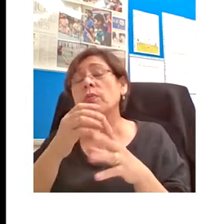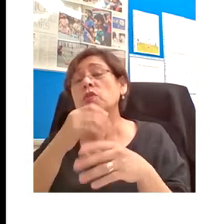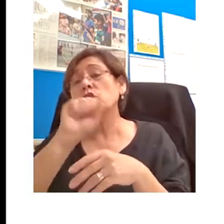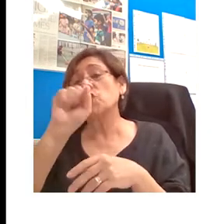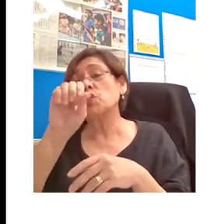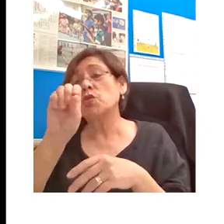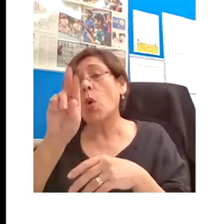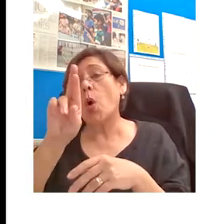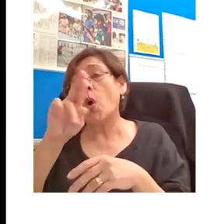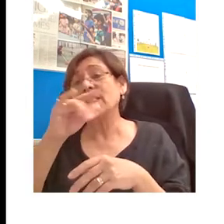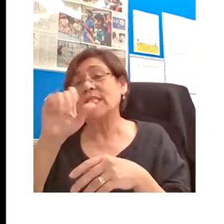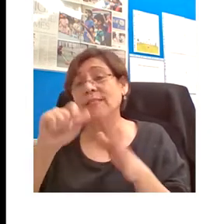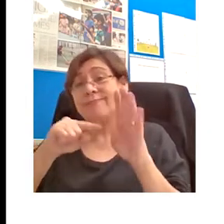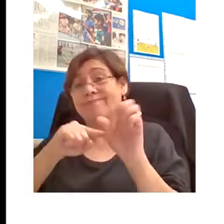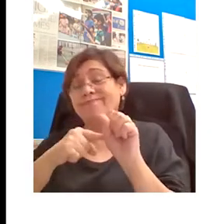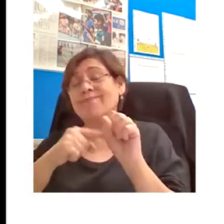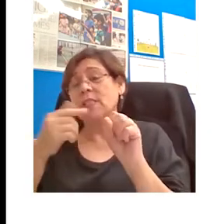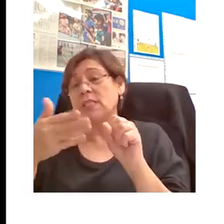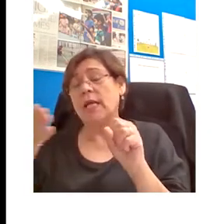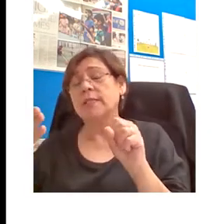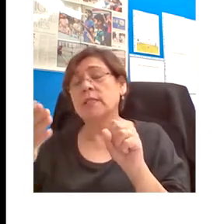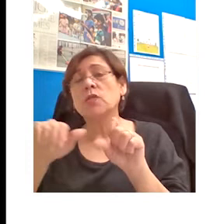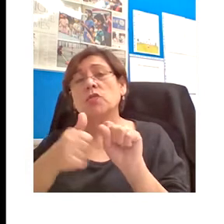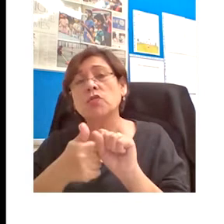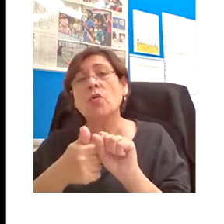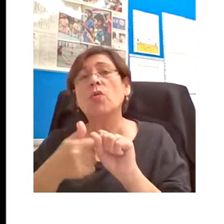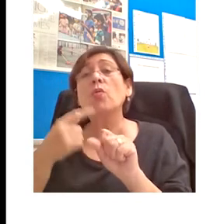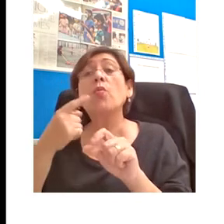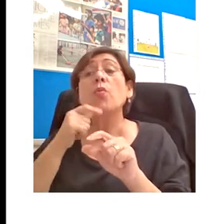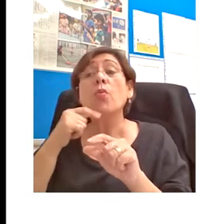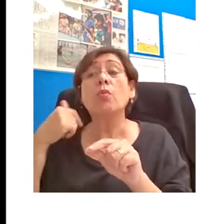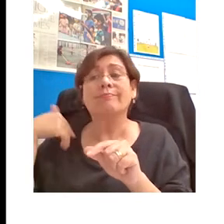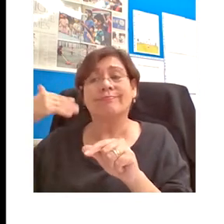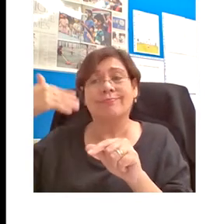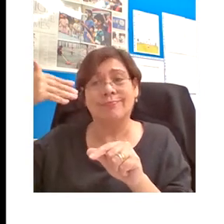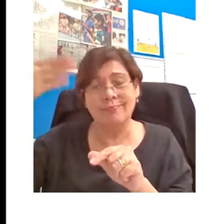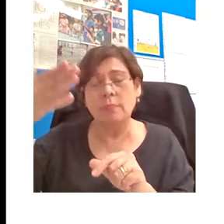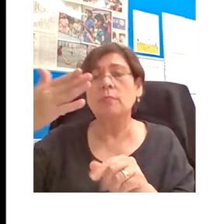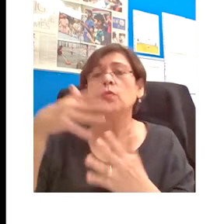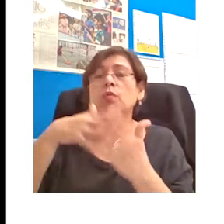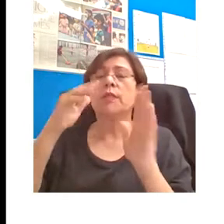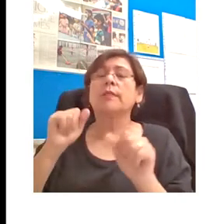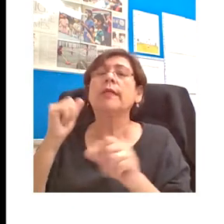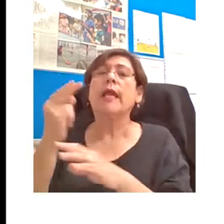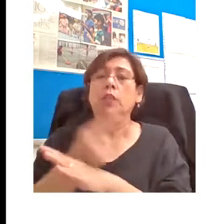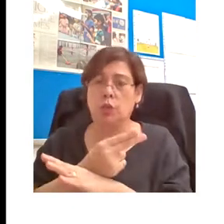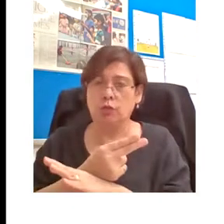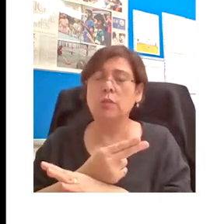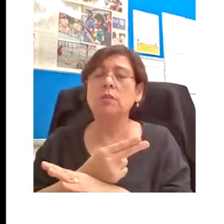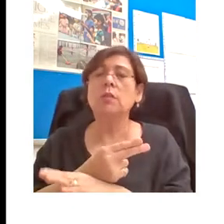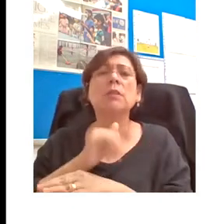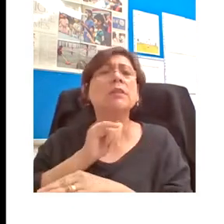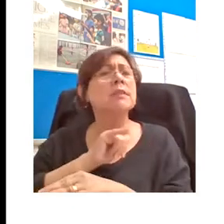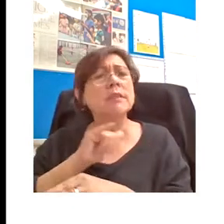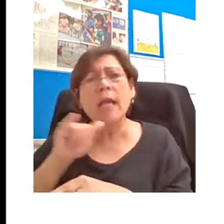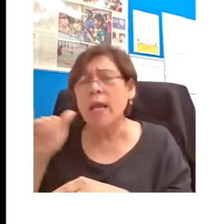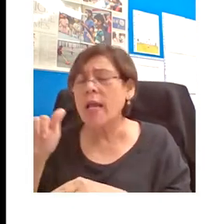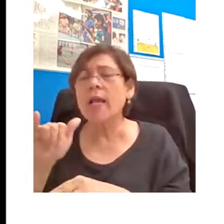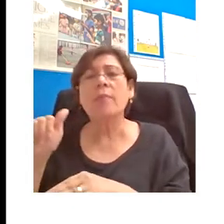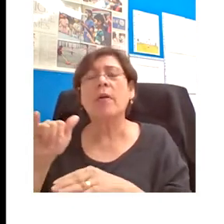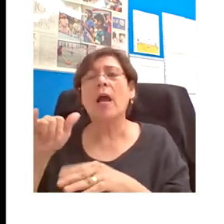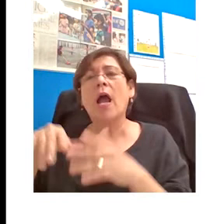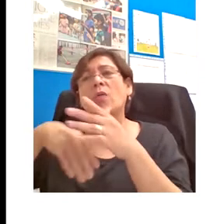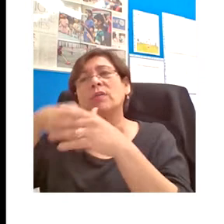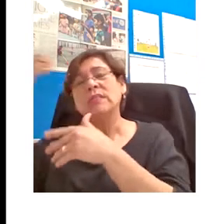need to be captured for the use of subsequent generations of students. Likewise, reaching outside the university,